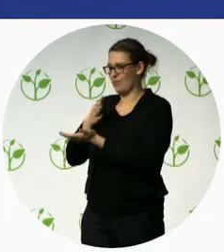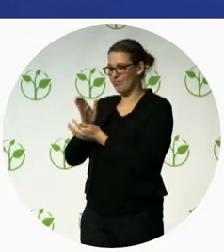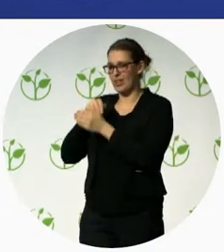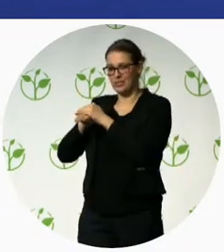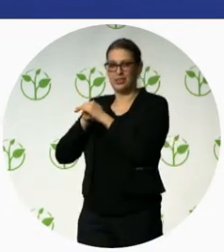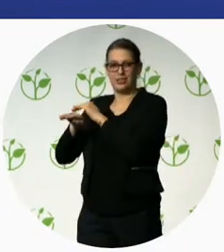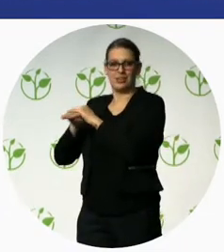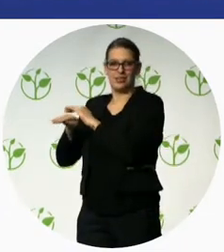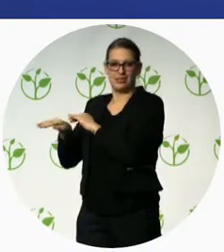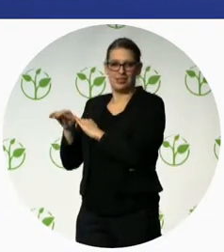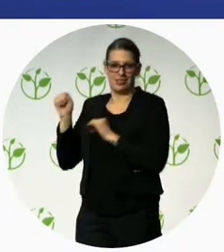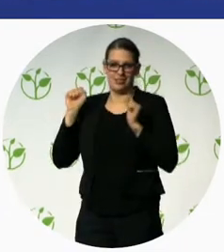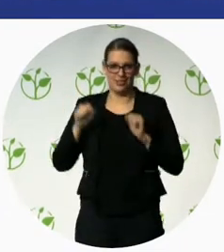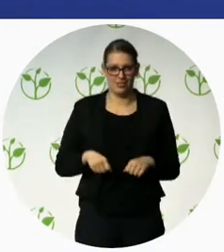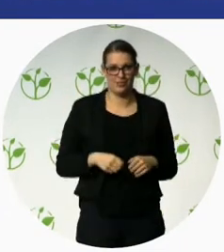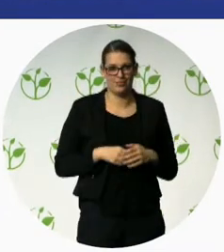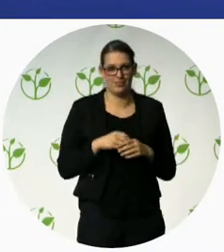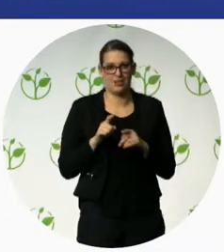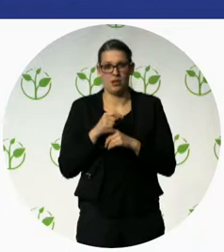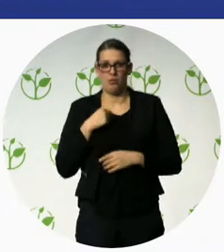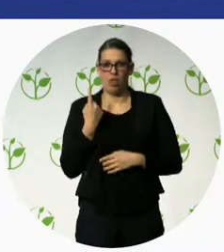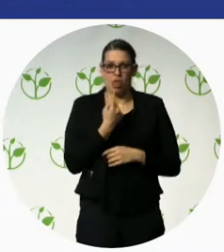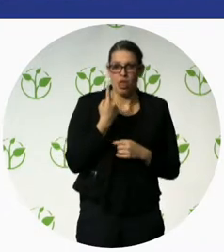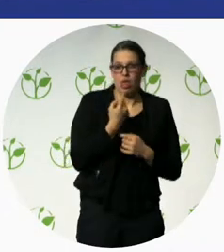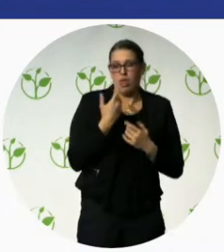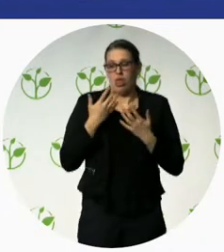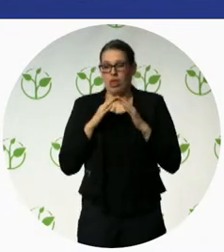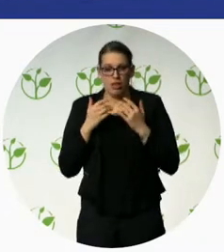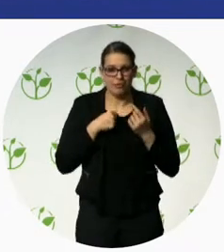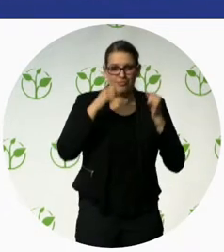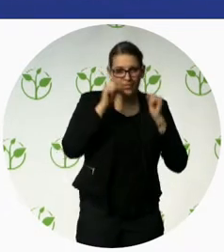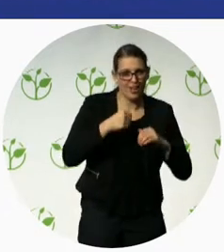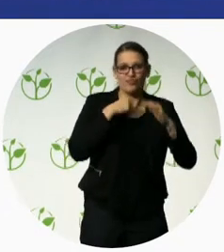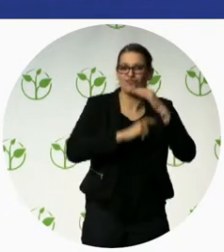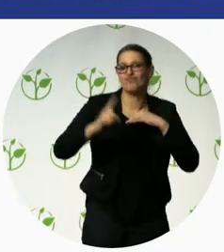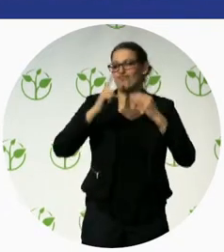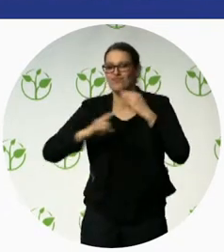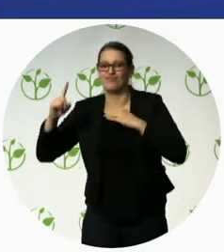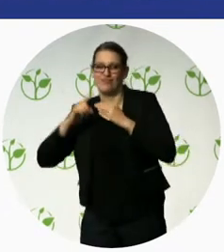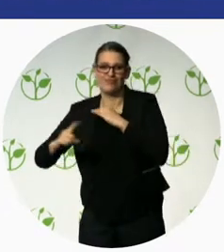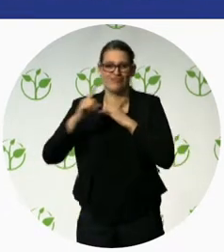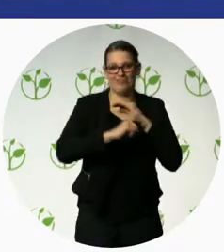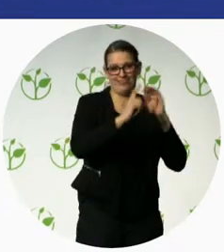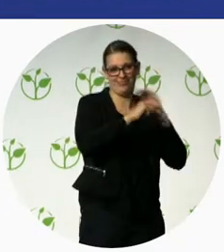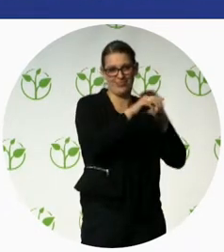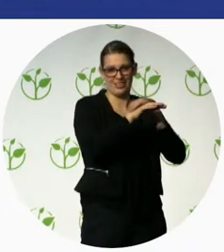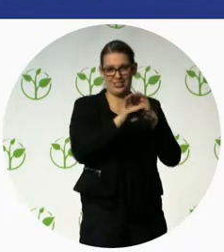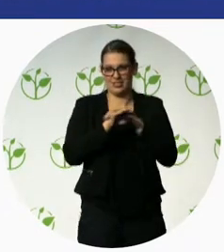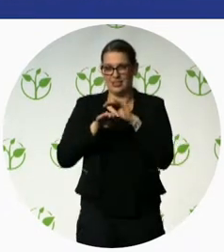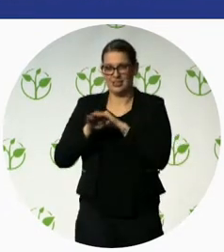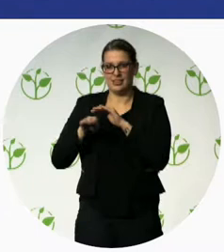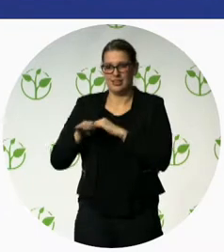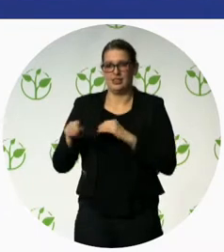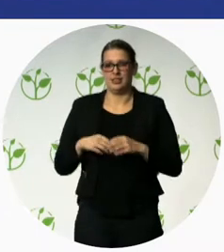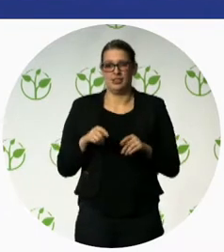disability and more poverty or disability, poverty and more disability however you want to look at it if by providing an artificial